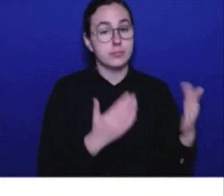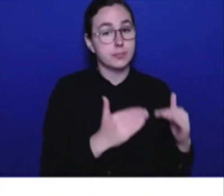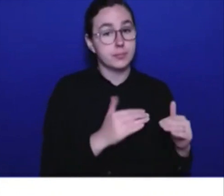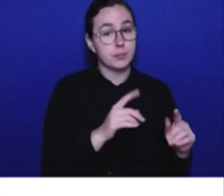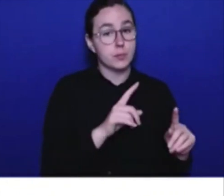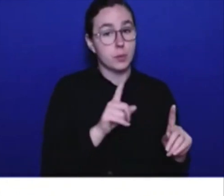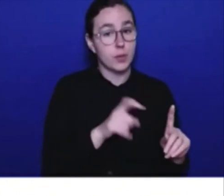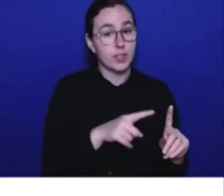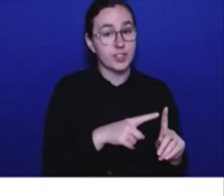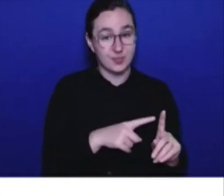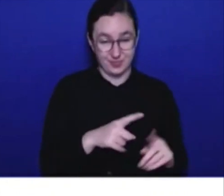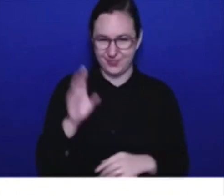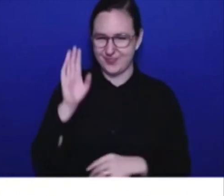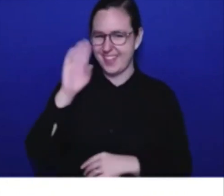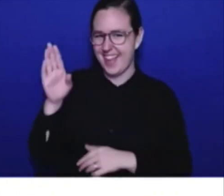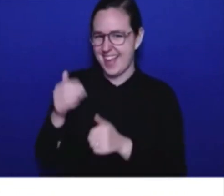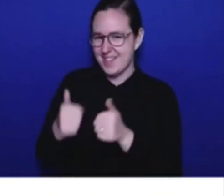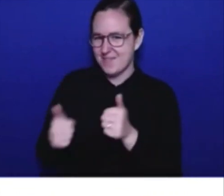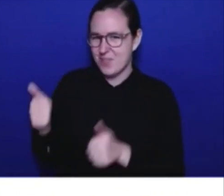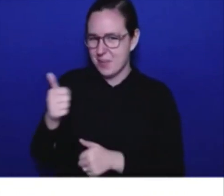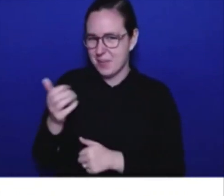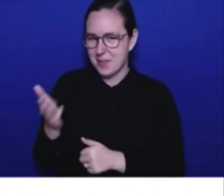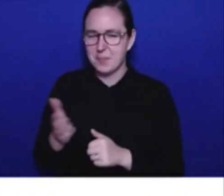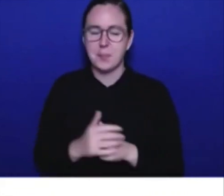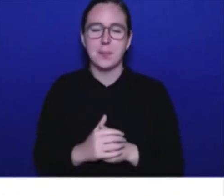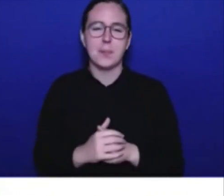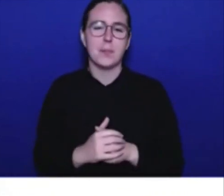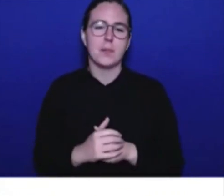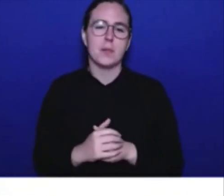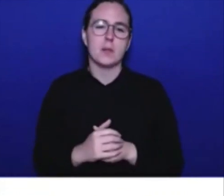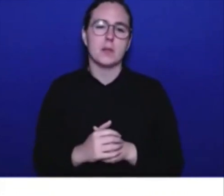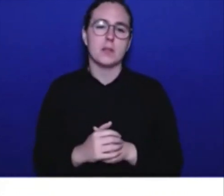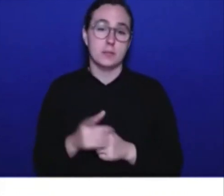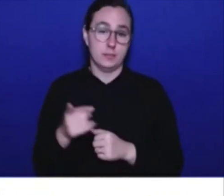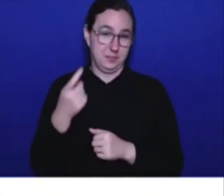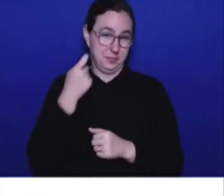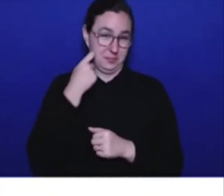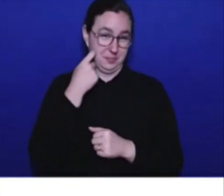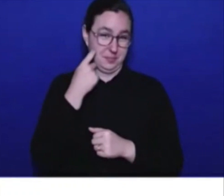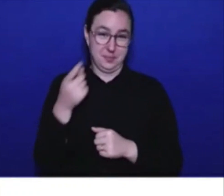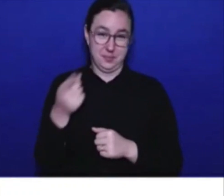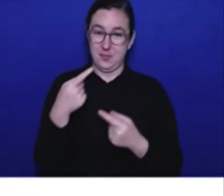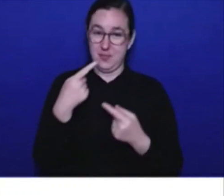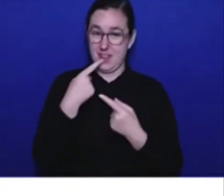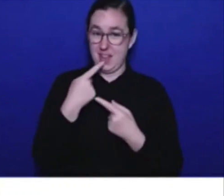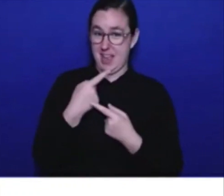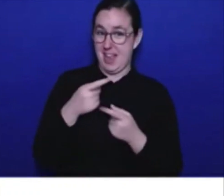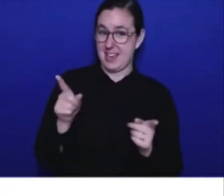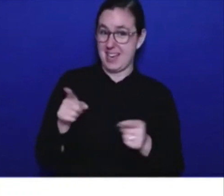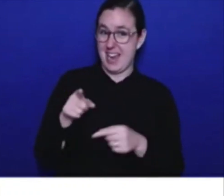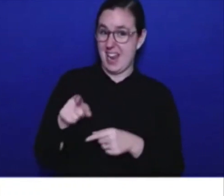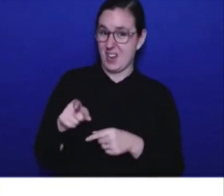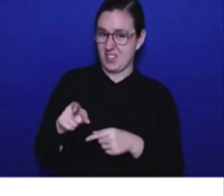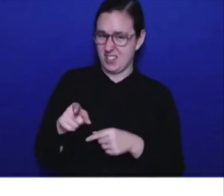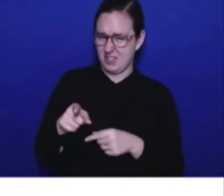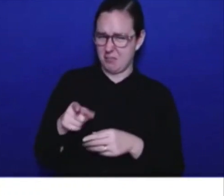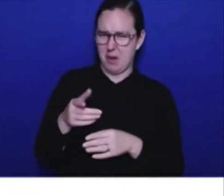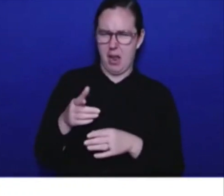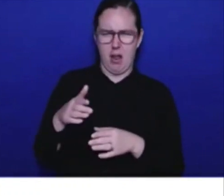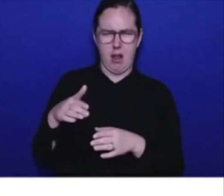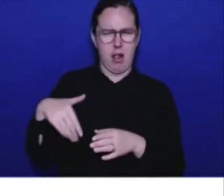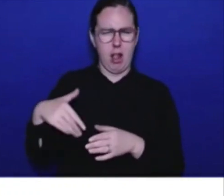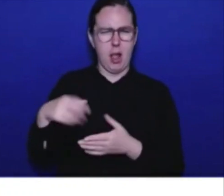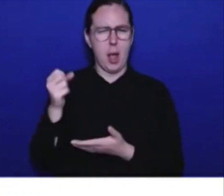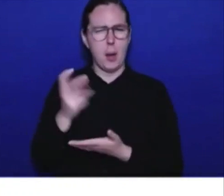Hi there, Premier. I'm wondering about just you making this announcement before you've actually had the approval from the regulator where